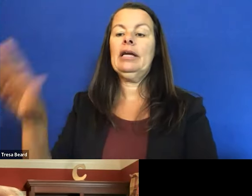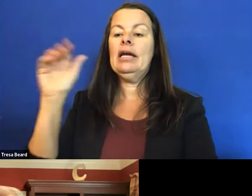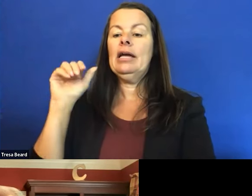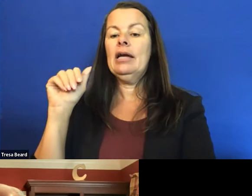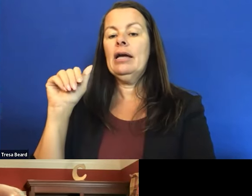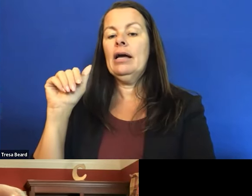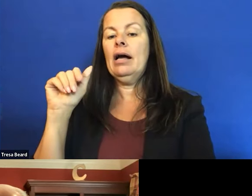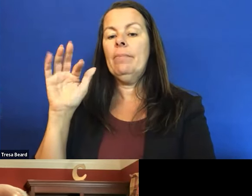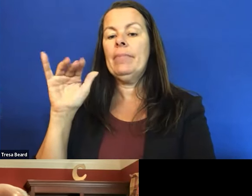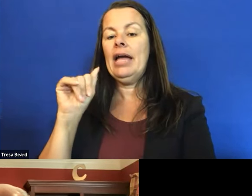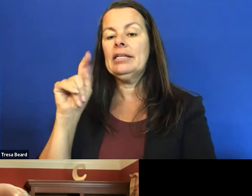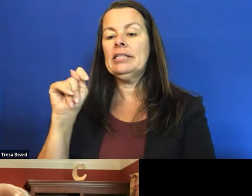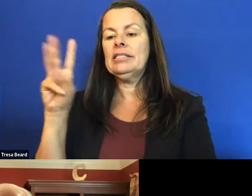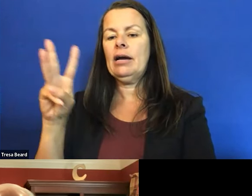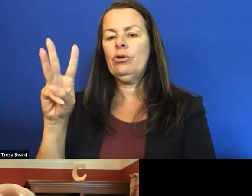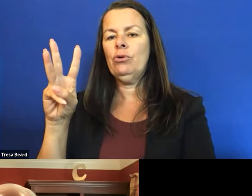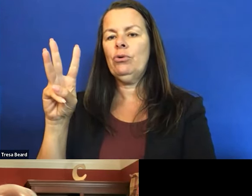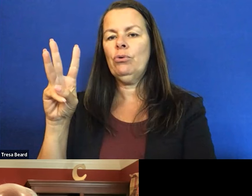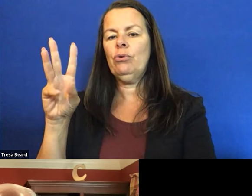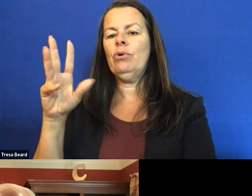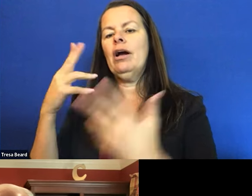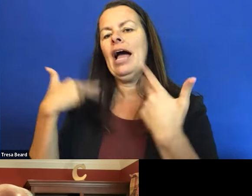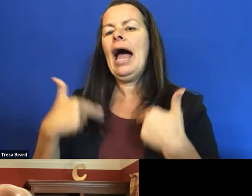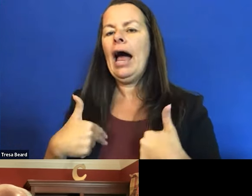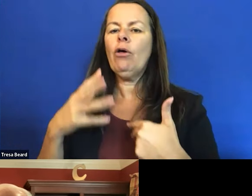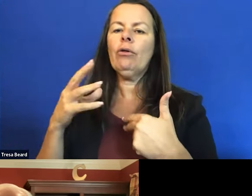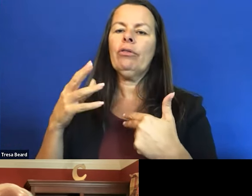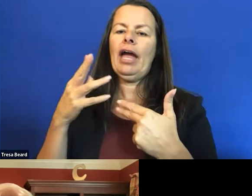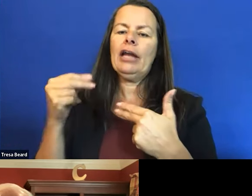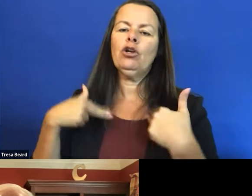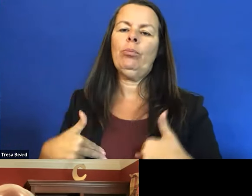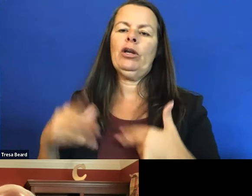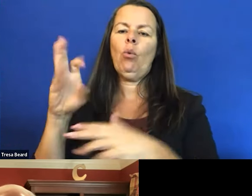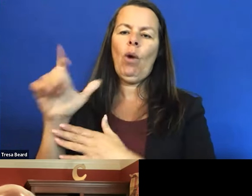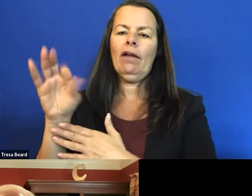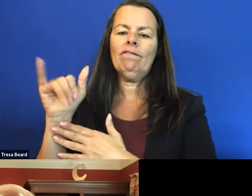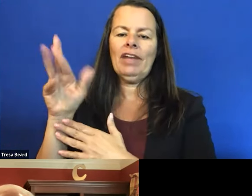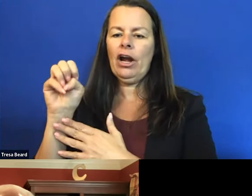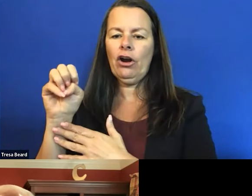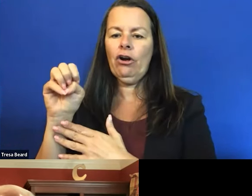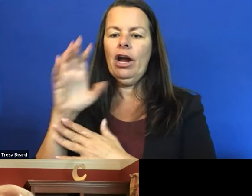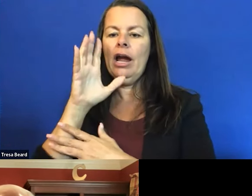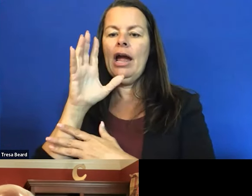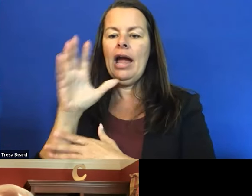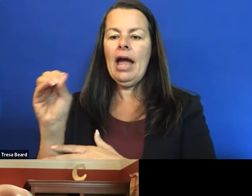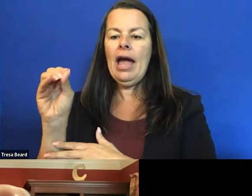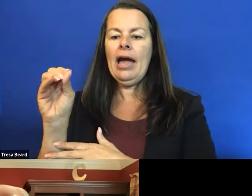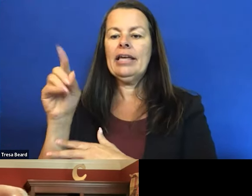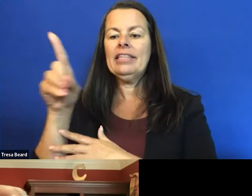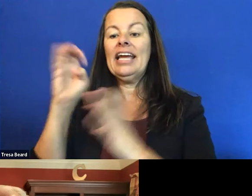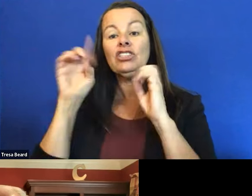Welfare, and the Education Department are all working on regulations. Now,